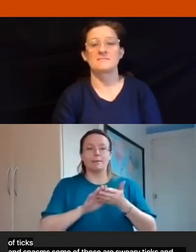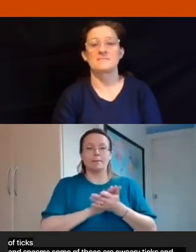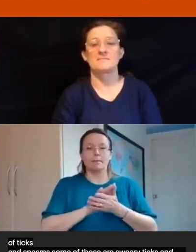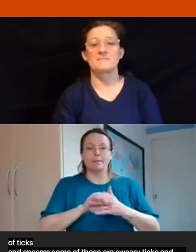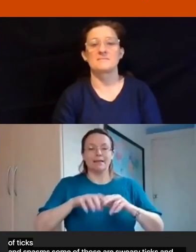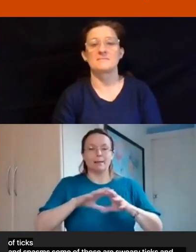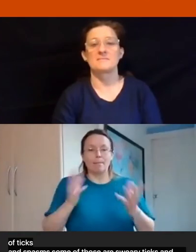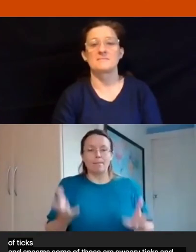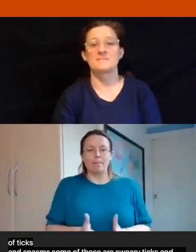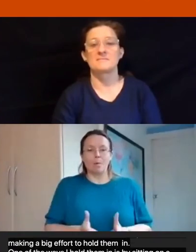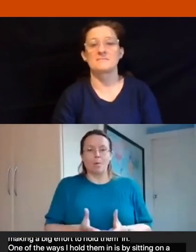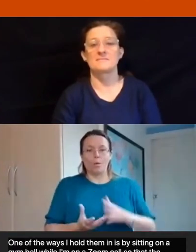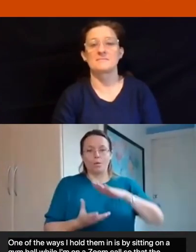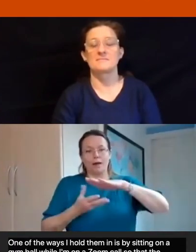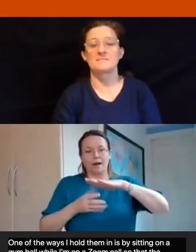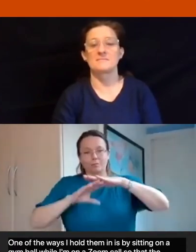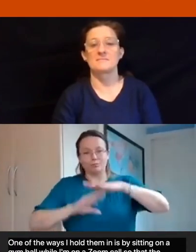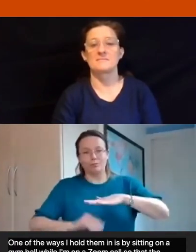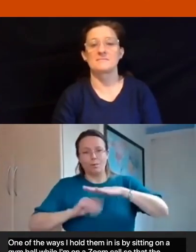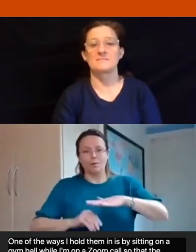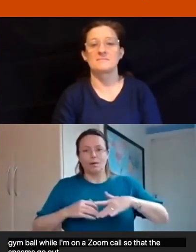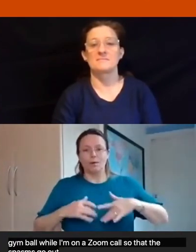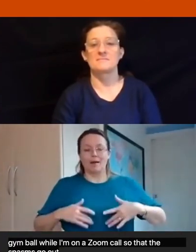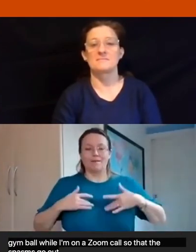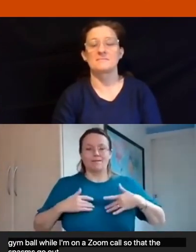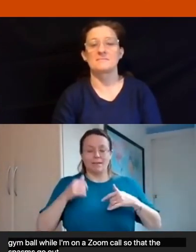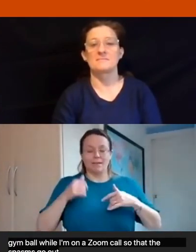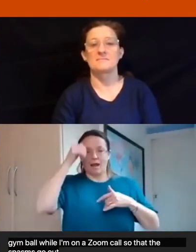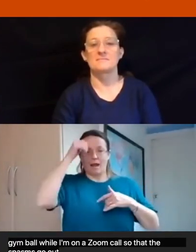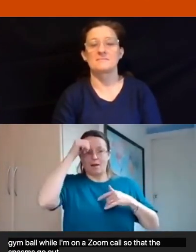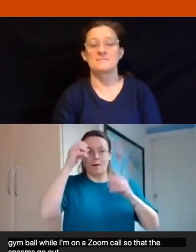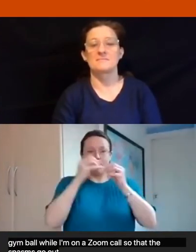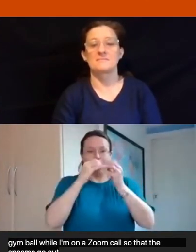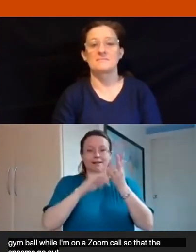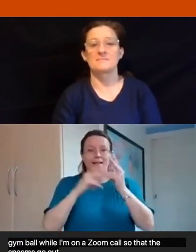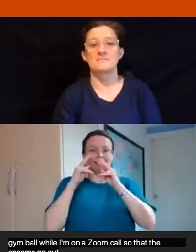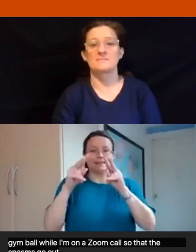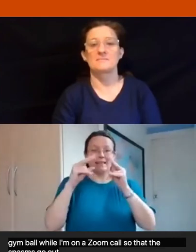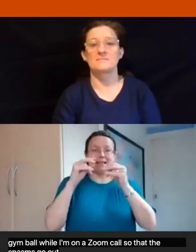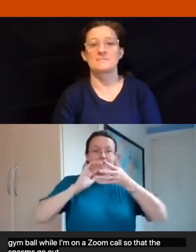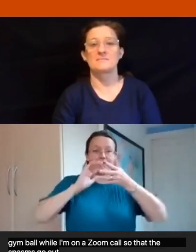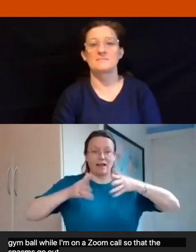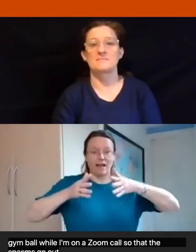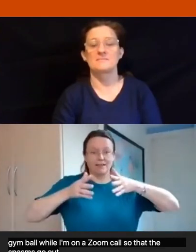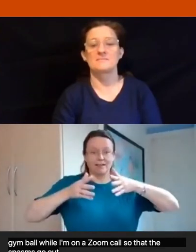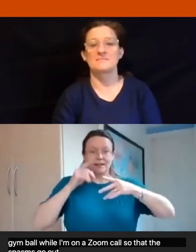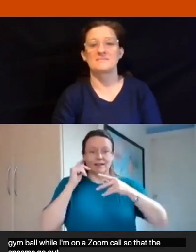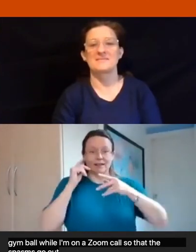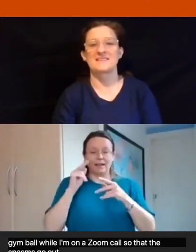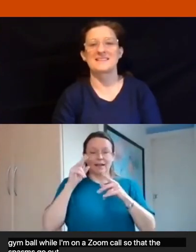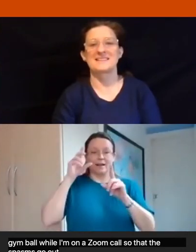the ball rather than through me but there's something particular about bsl which sets off ticks